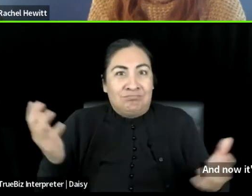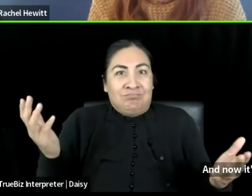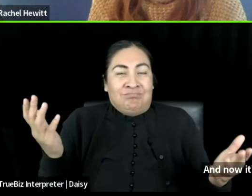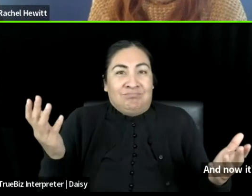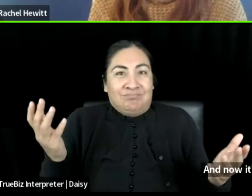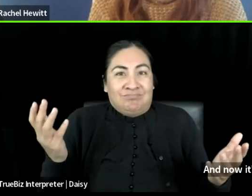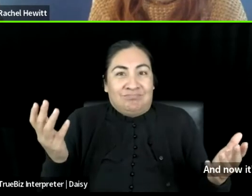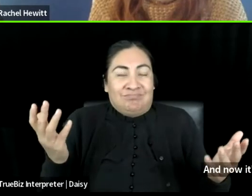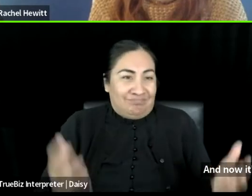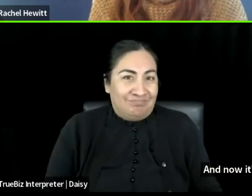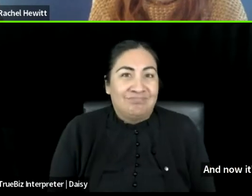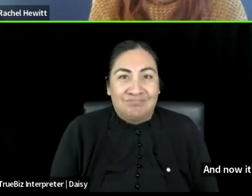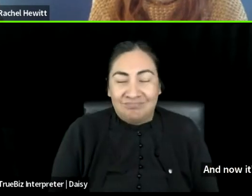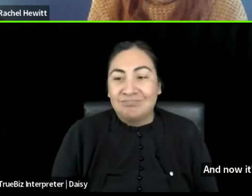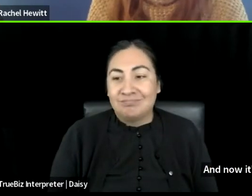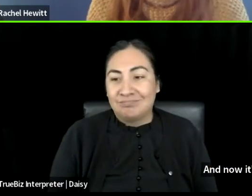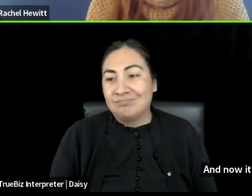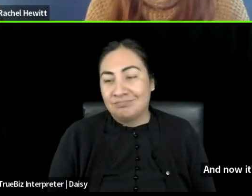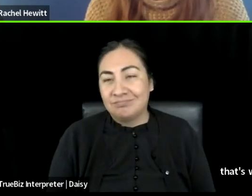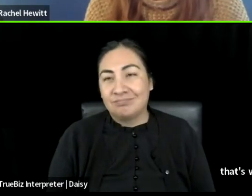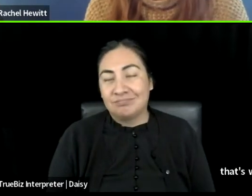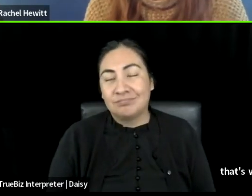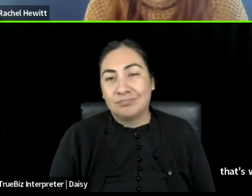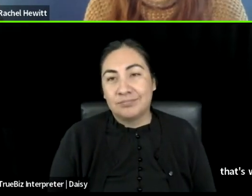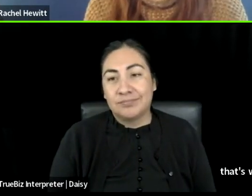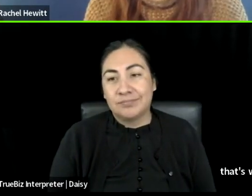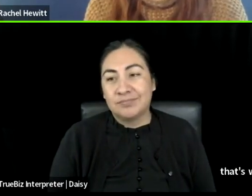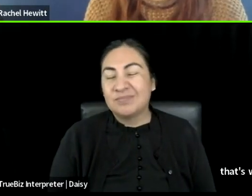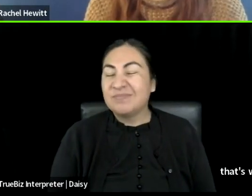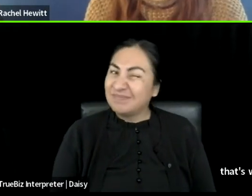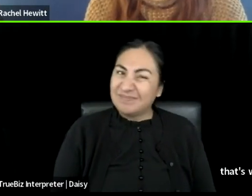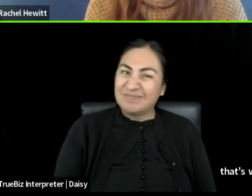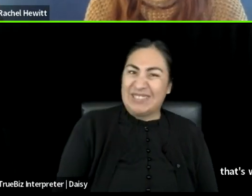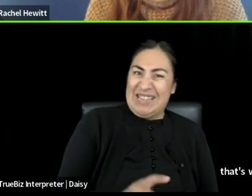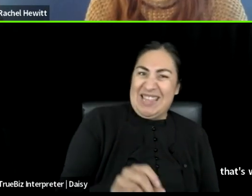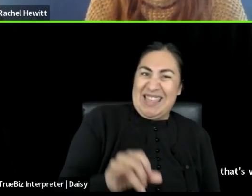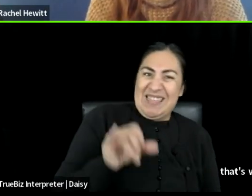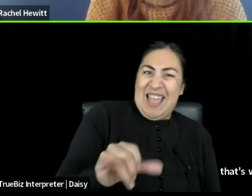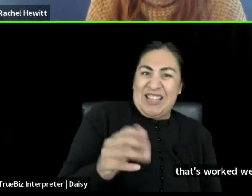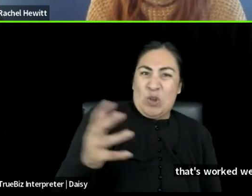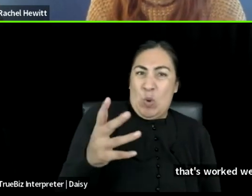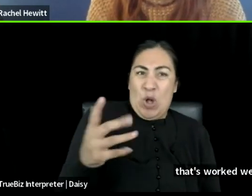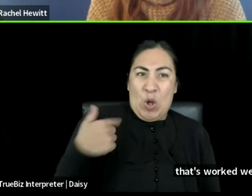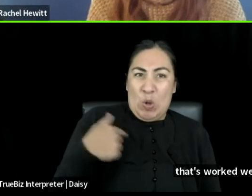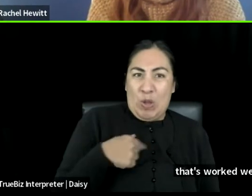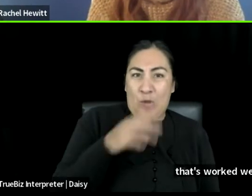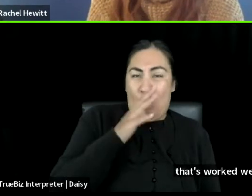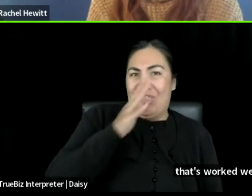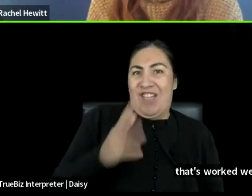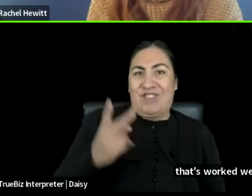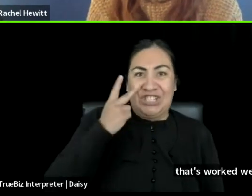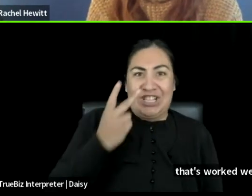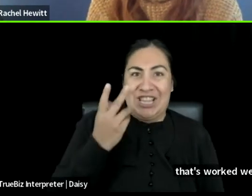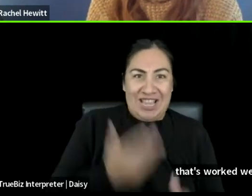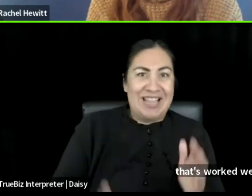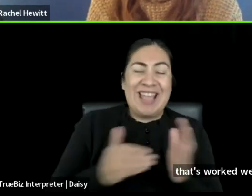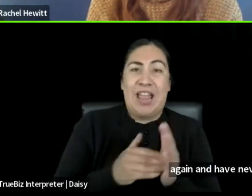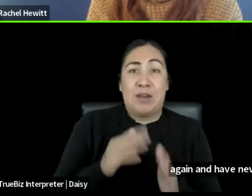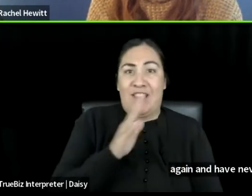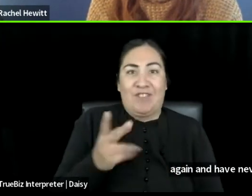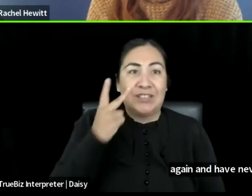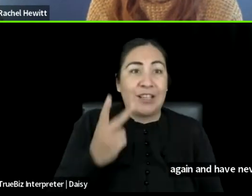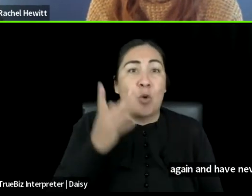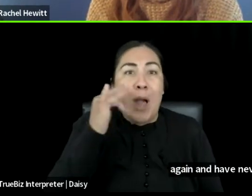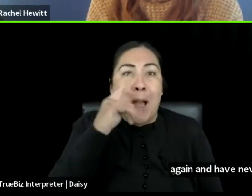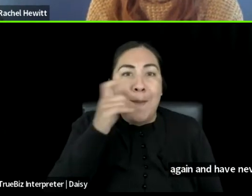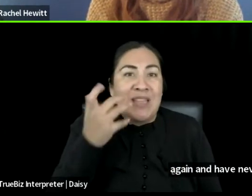That's work. Well, we've, we've never, we will never see again and have never seen because of the unique use of every person in every moment.